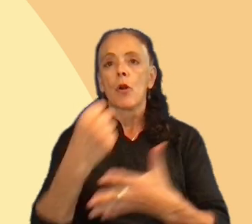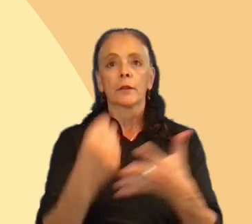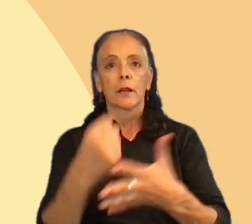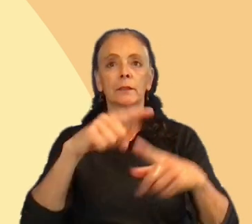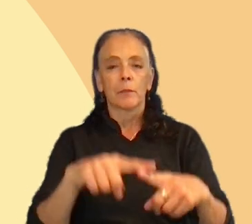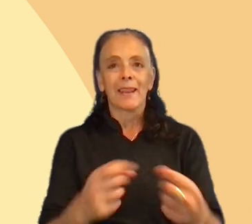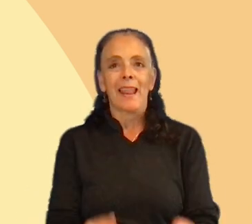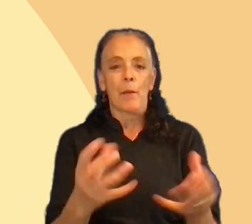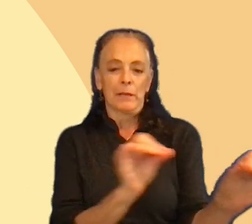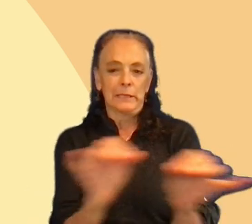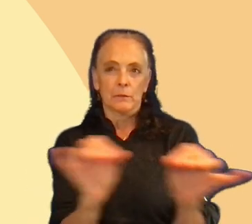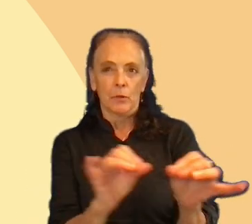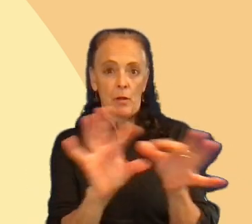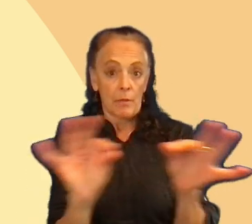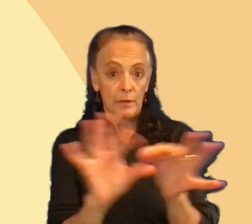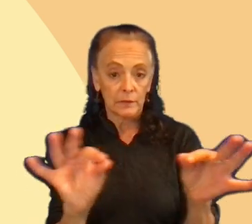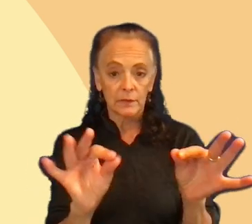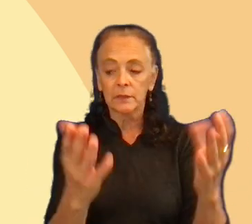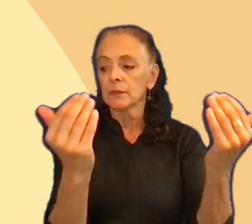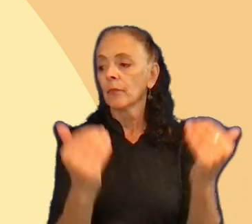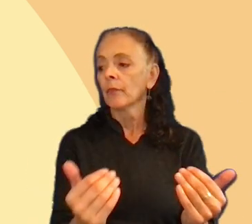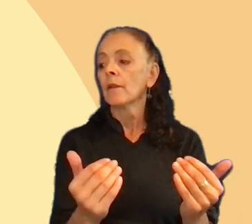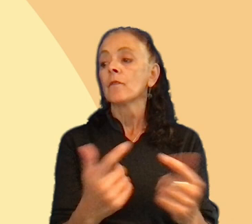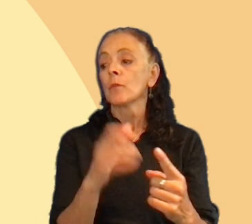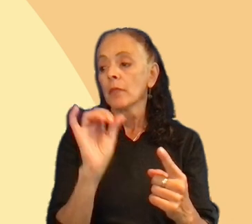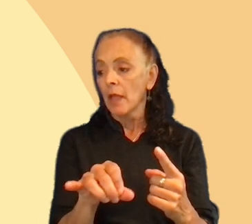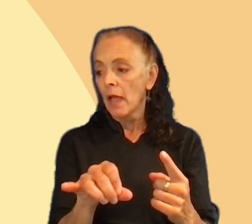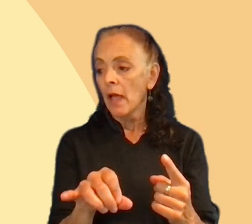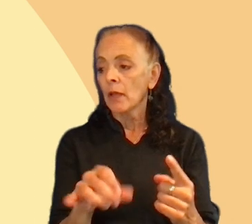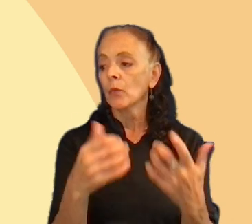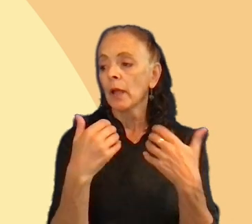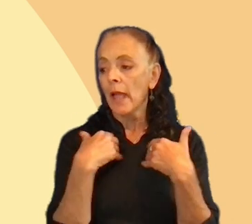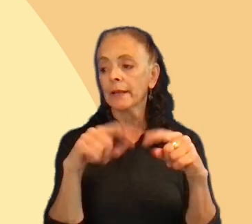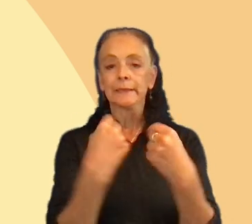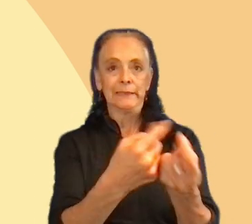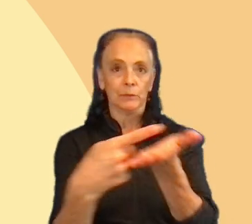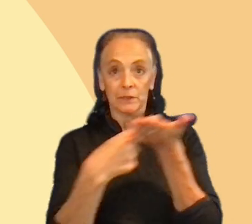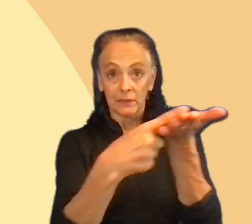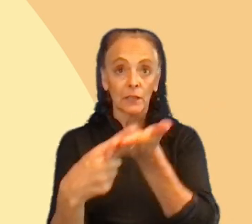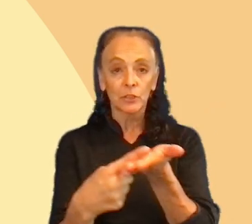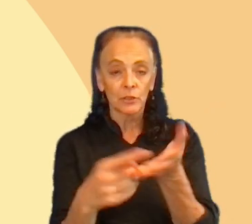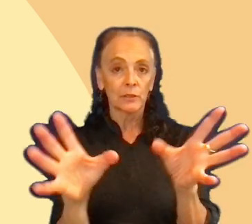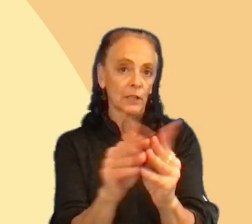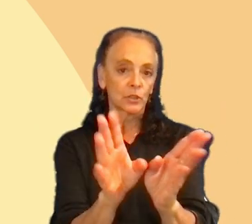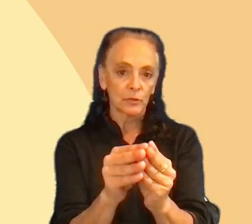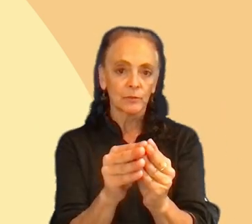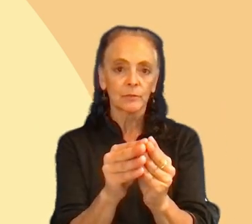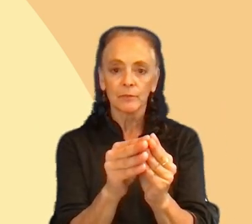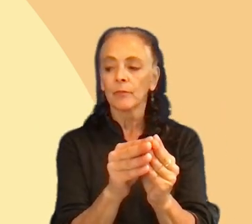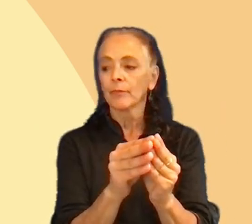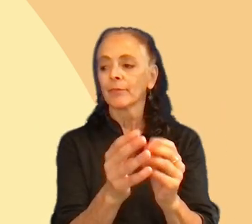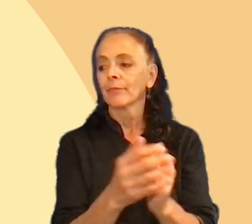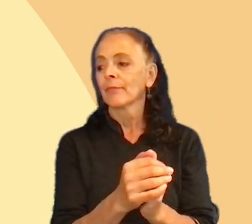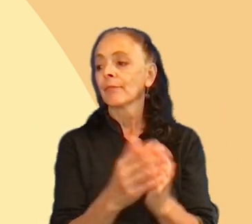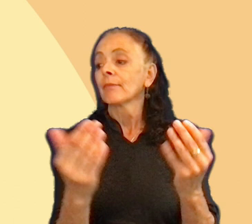related comments. From there, we had a team discussion session about the results.